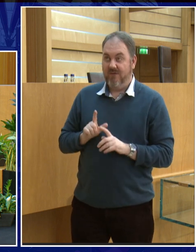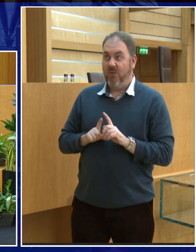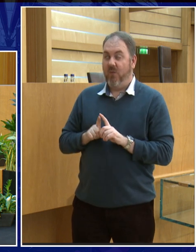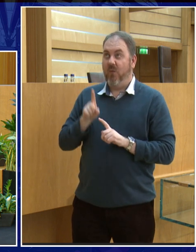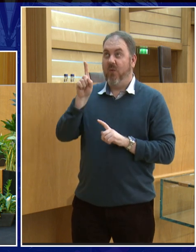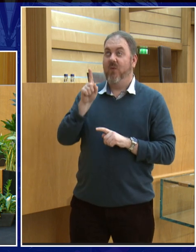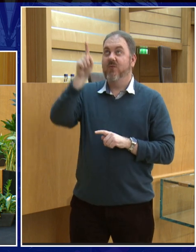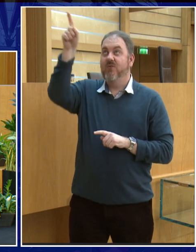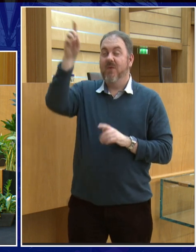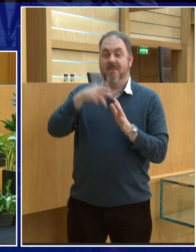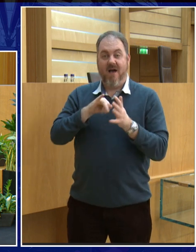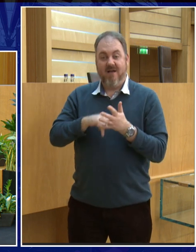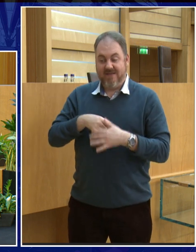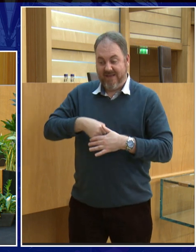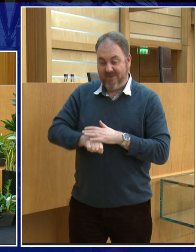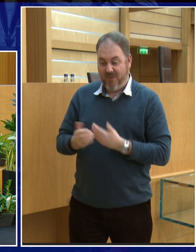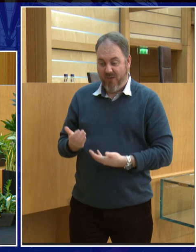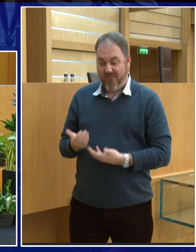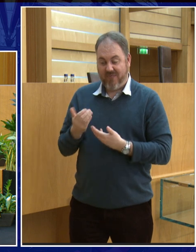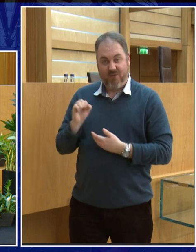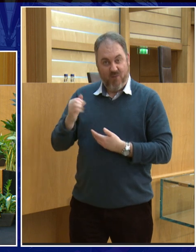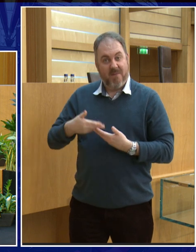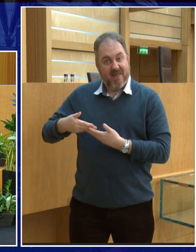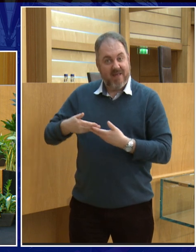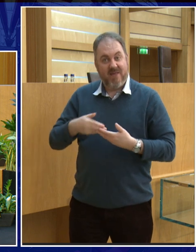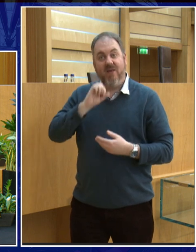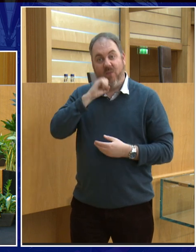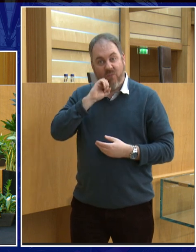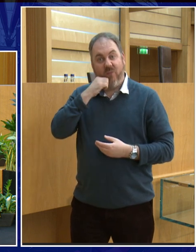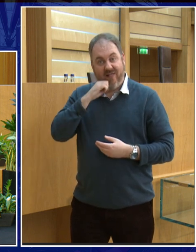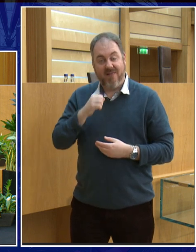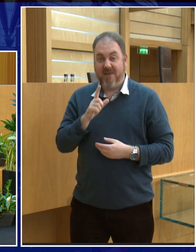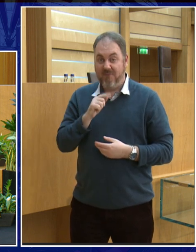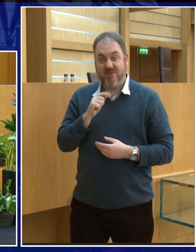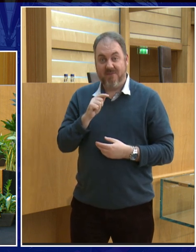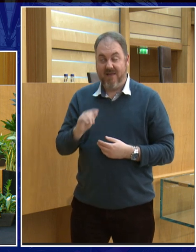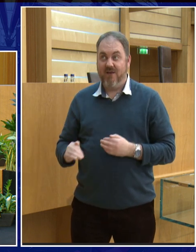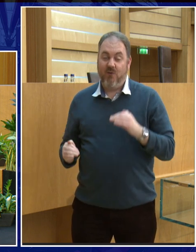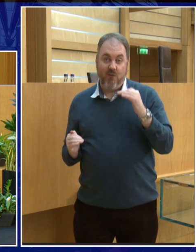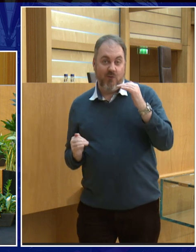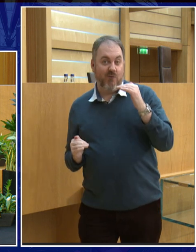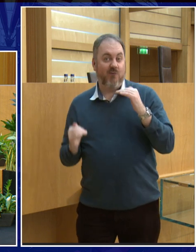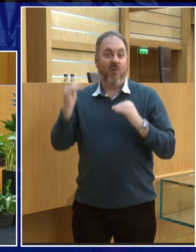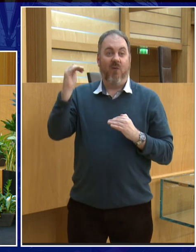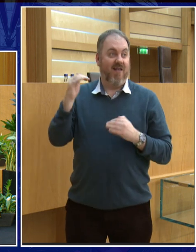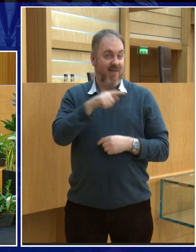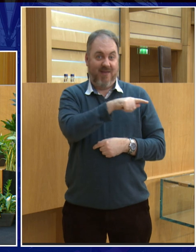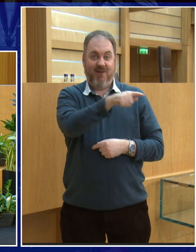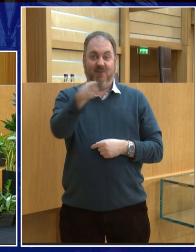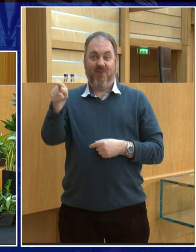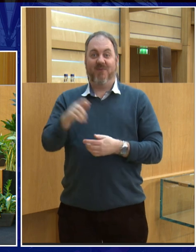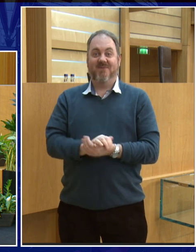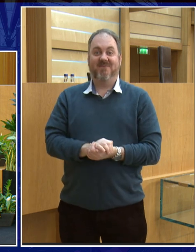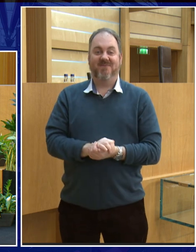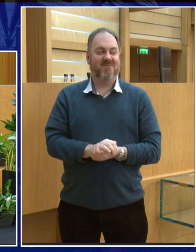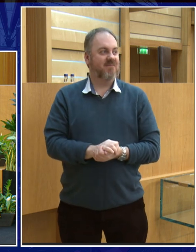they're likely to be taller than you. Because there's less gravity pulling them down and their muscles will grow and their bones will grow and they'll shoot up. But at the same time, just as a quick